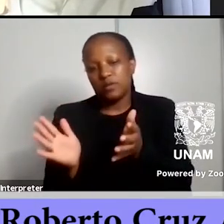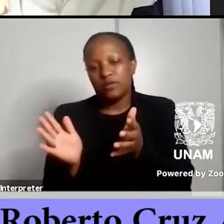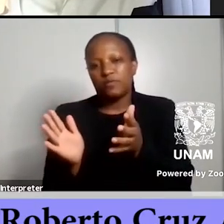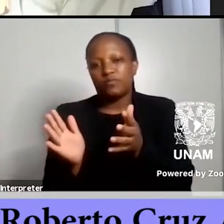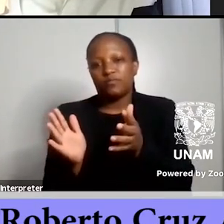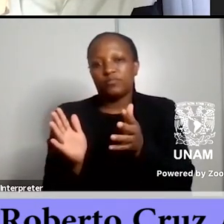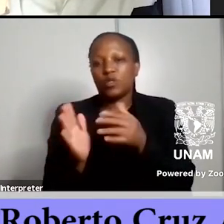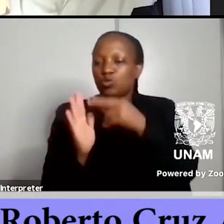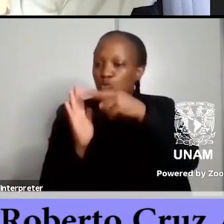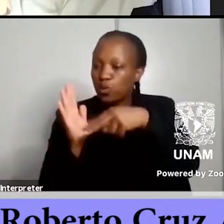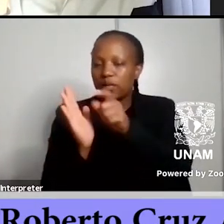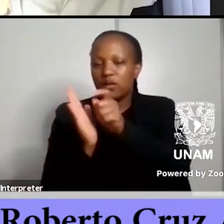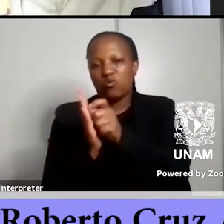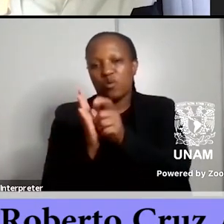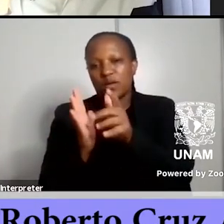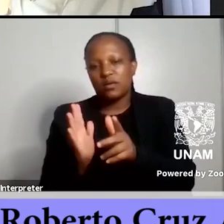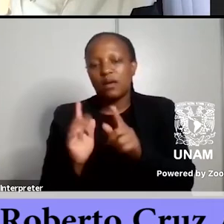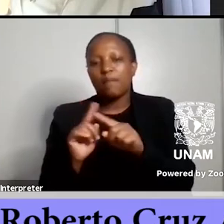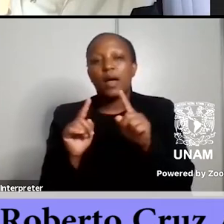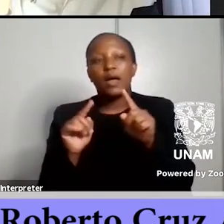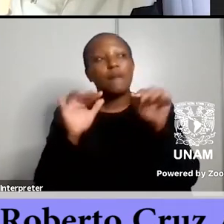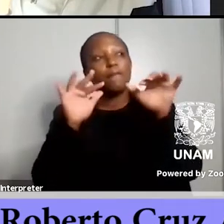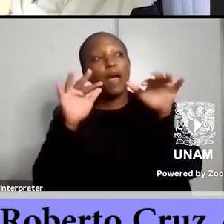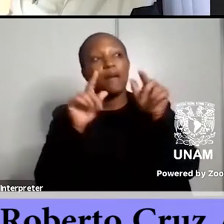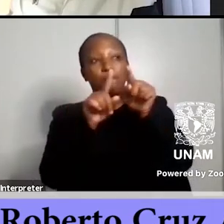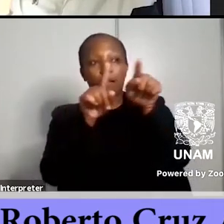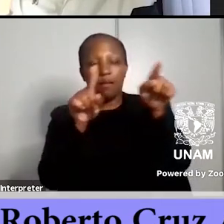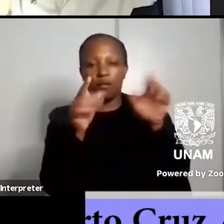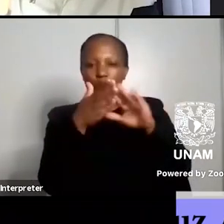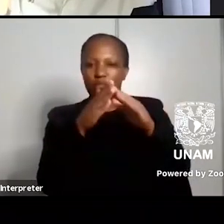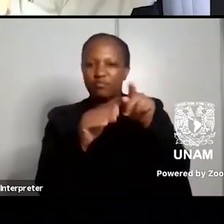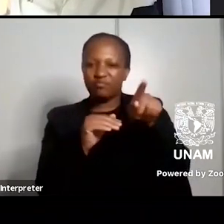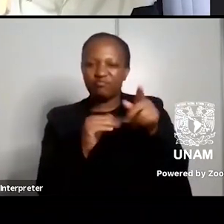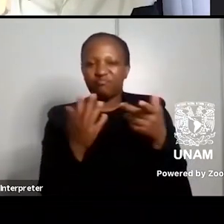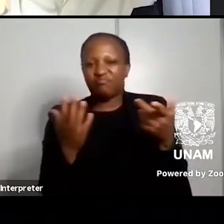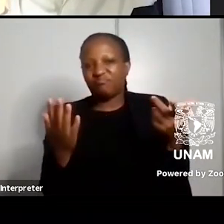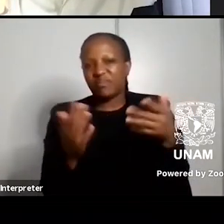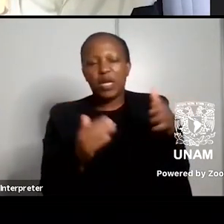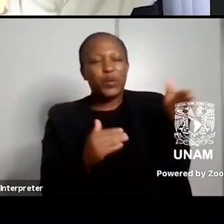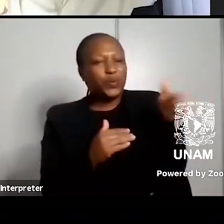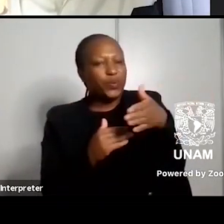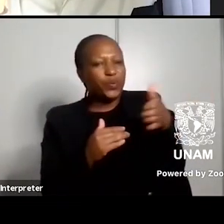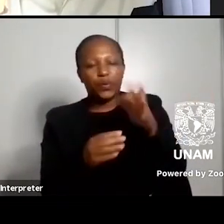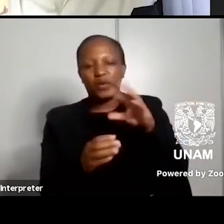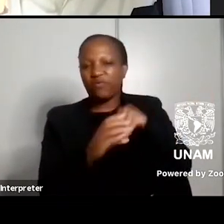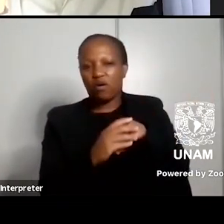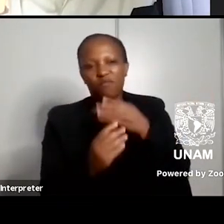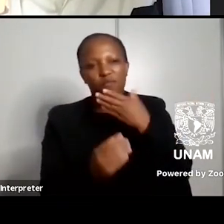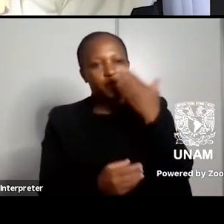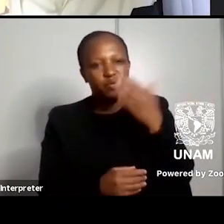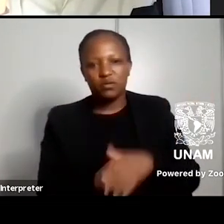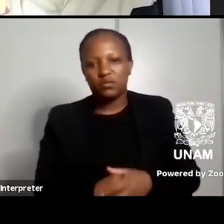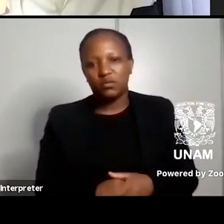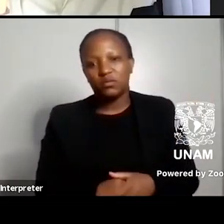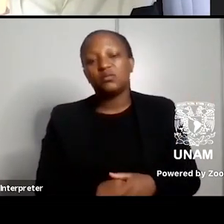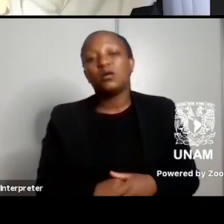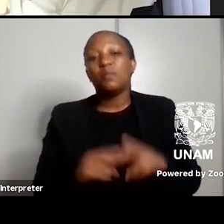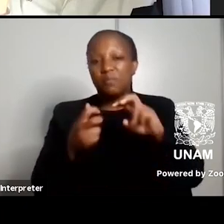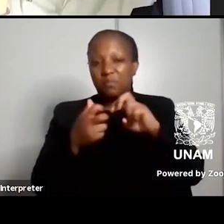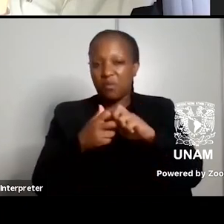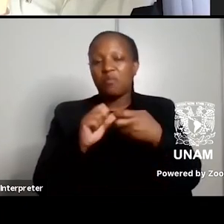but the major public is it's mostly absent and yeah that that's a problem of the media